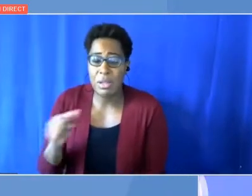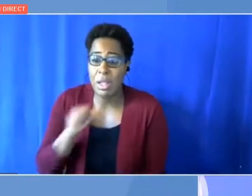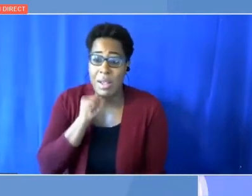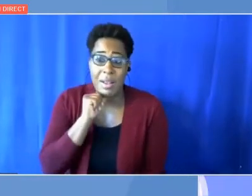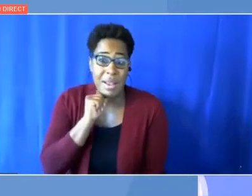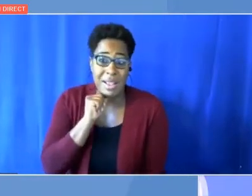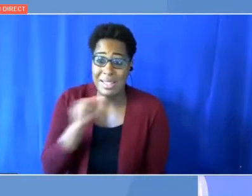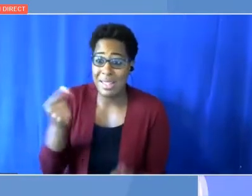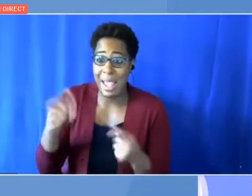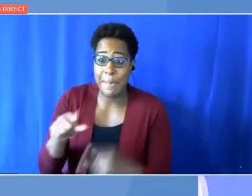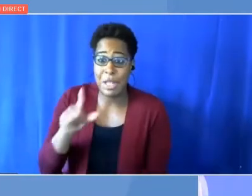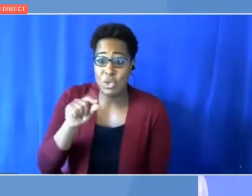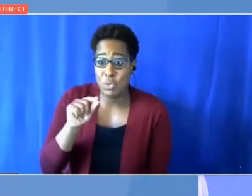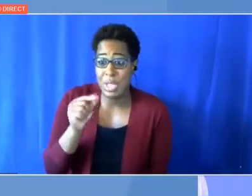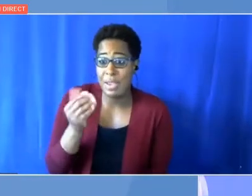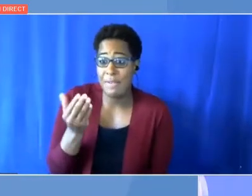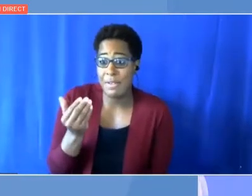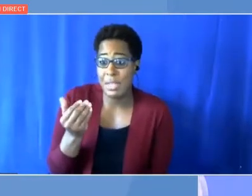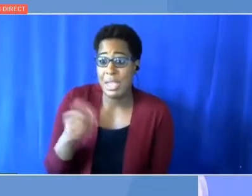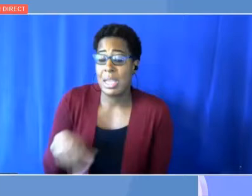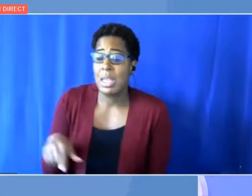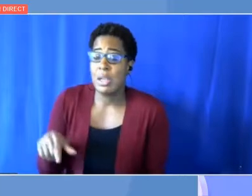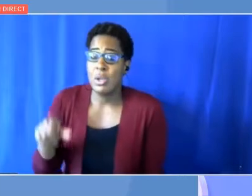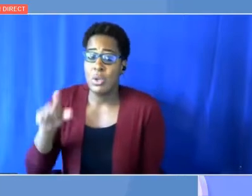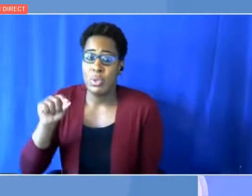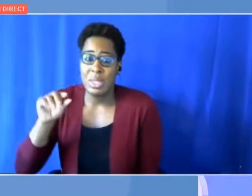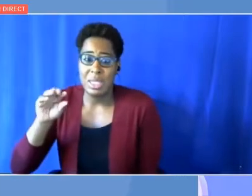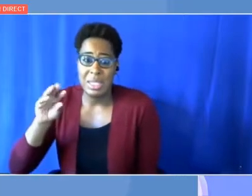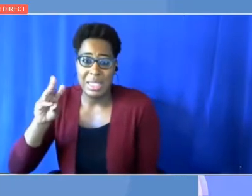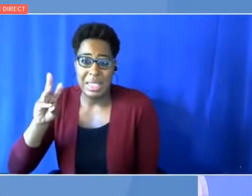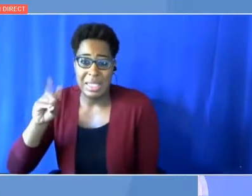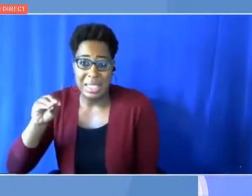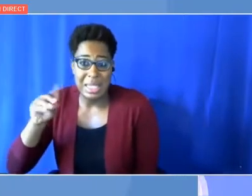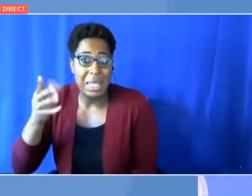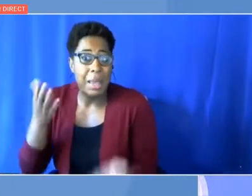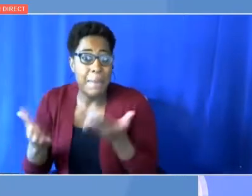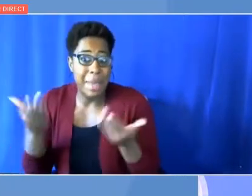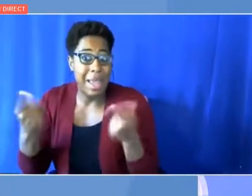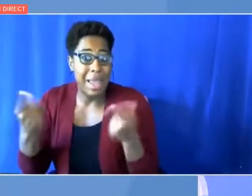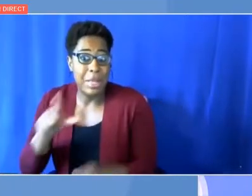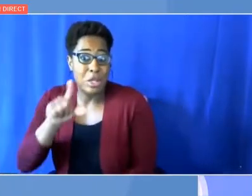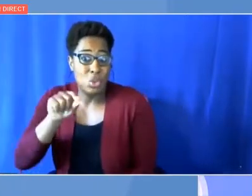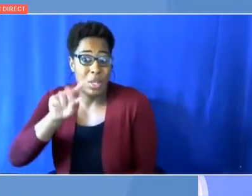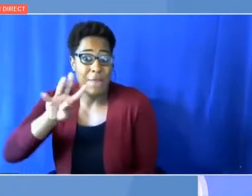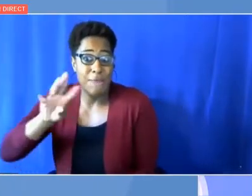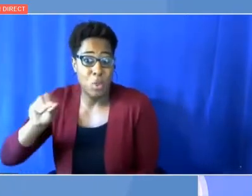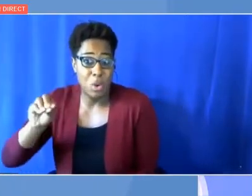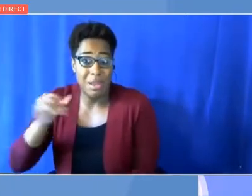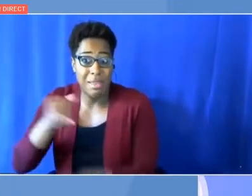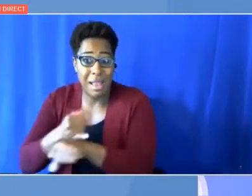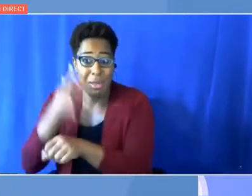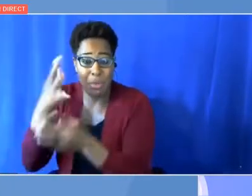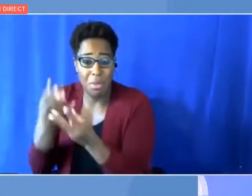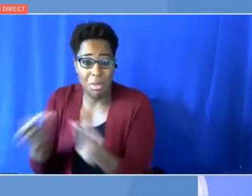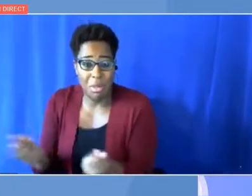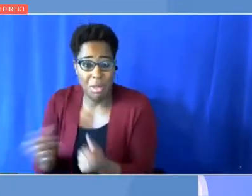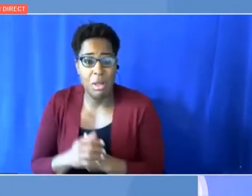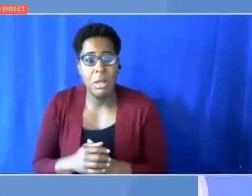potentially in 2040. So, I don't want to start the day even more pessimistic than our friend,